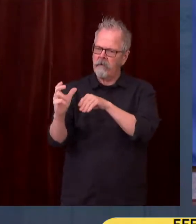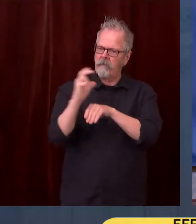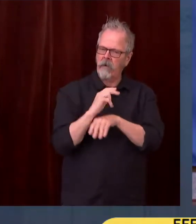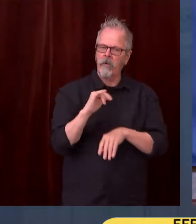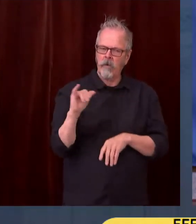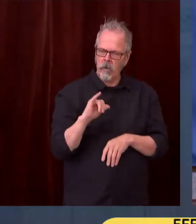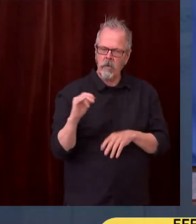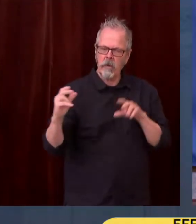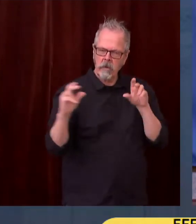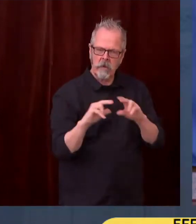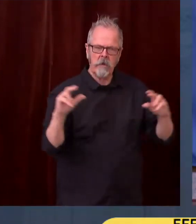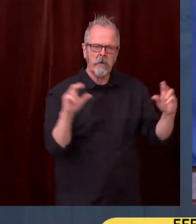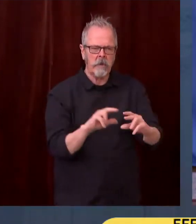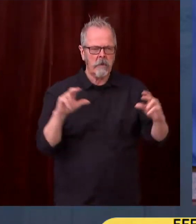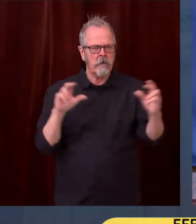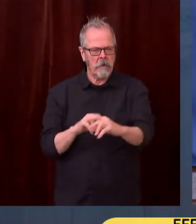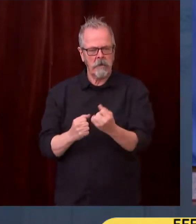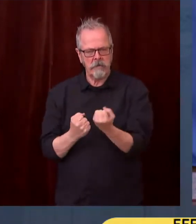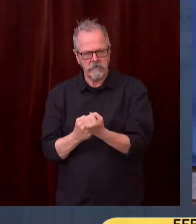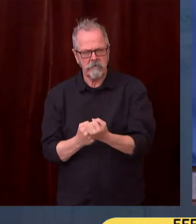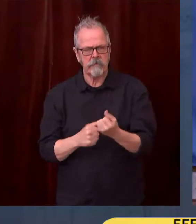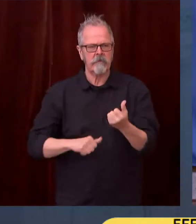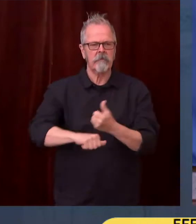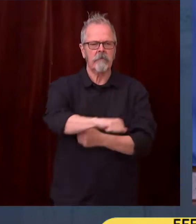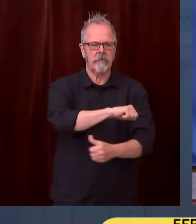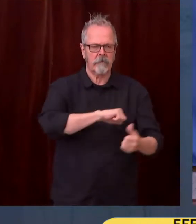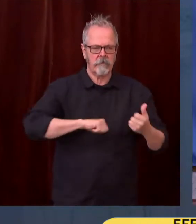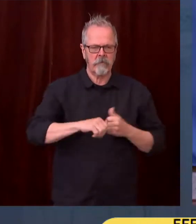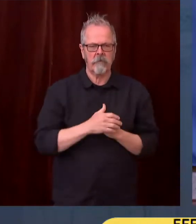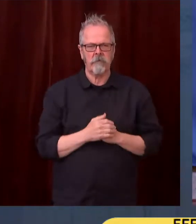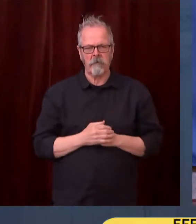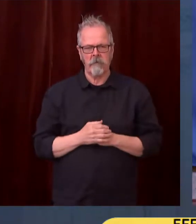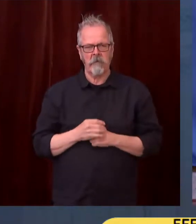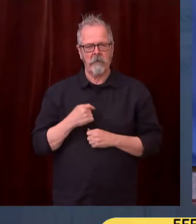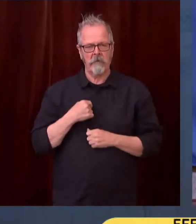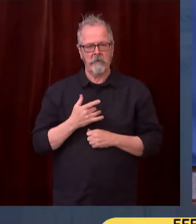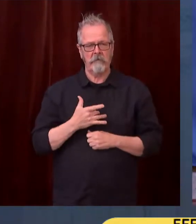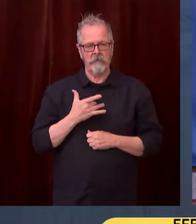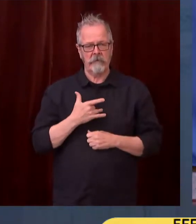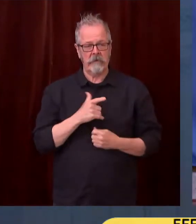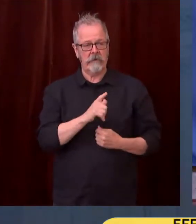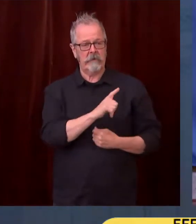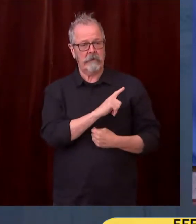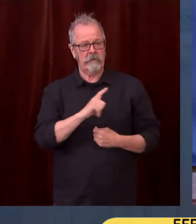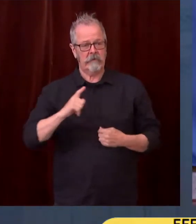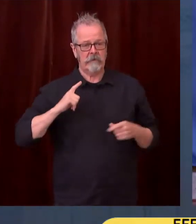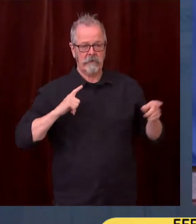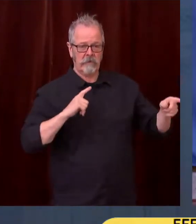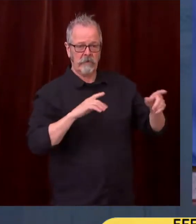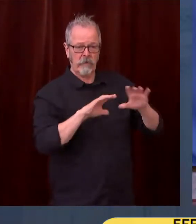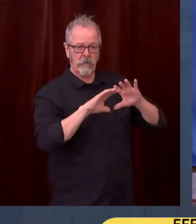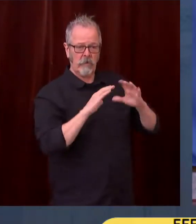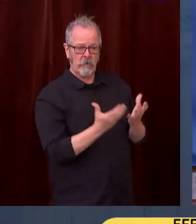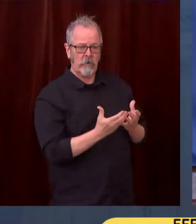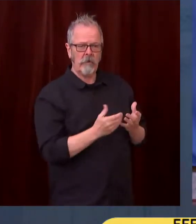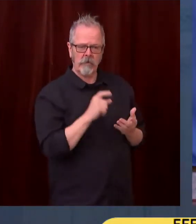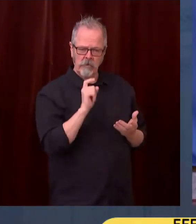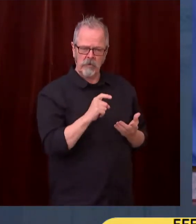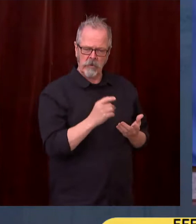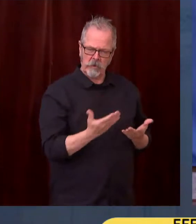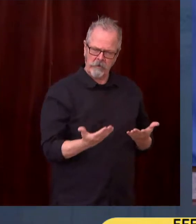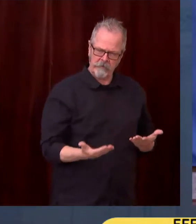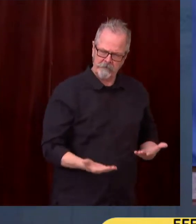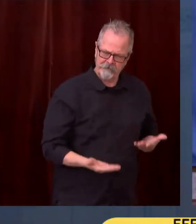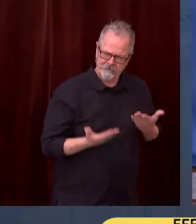to help people through homelessness. So specifically, I am proposing that the legislature appropriate federal